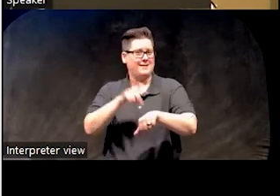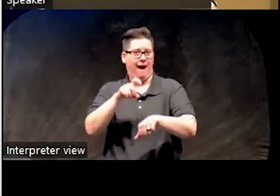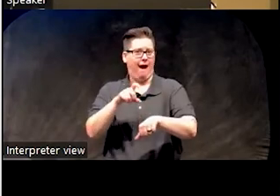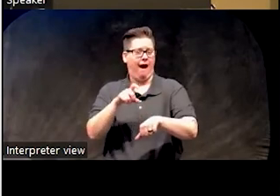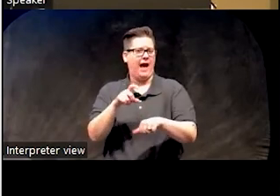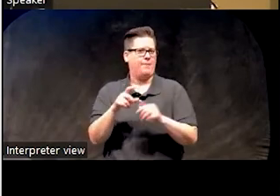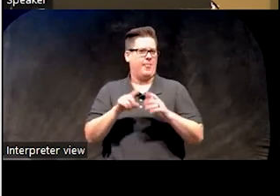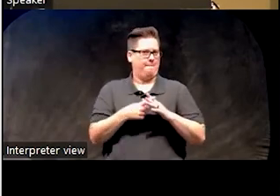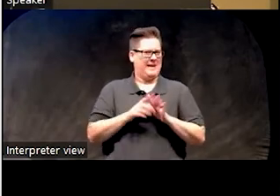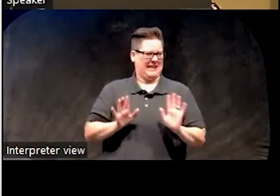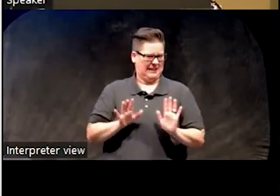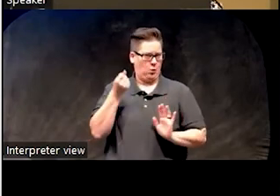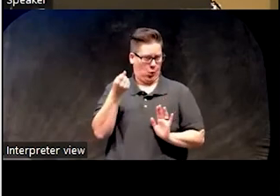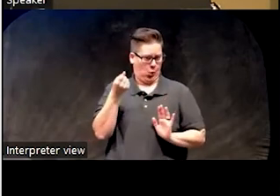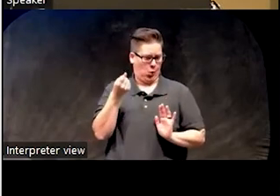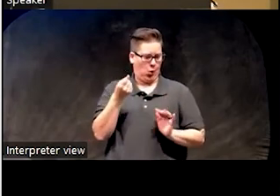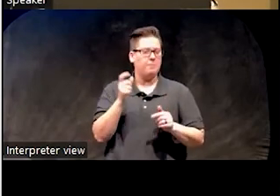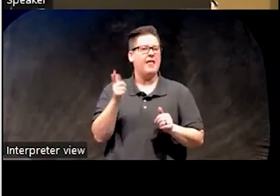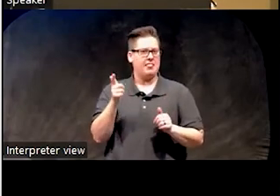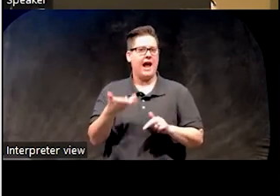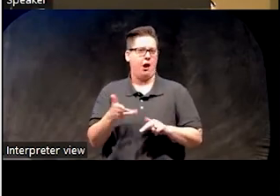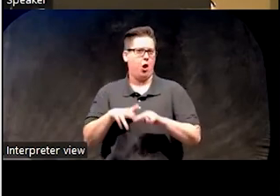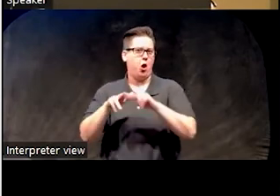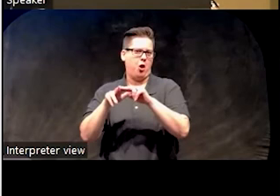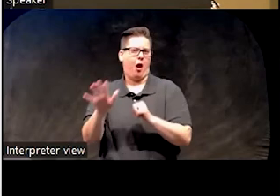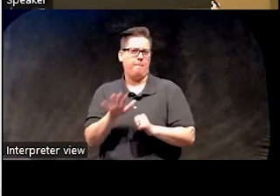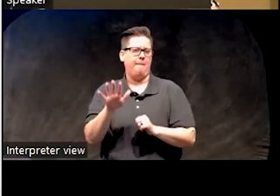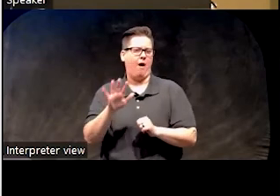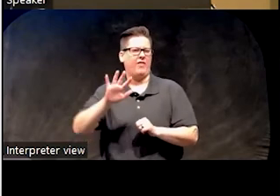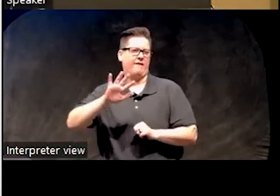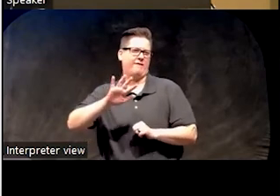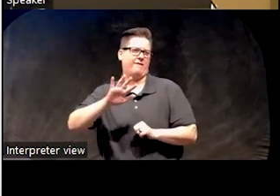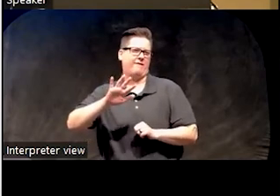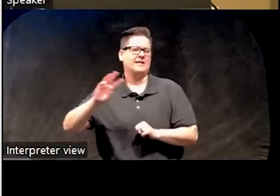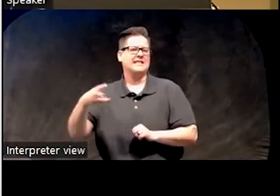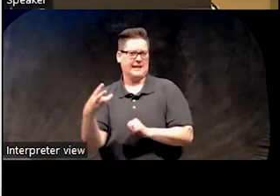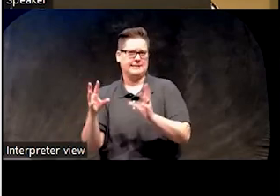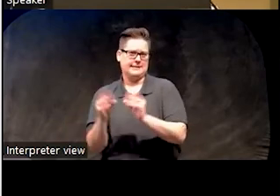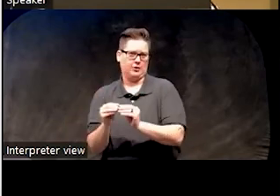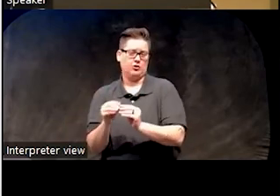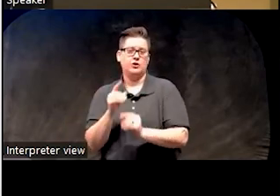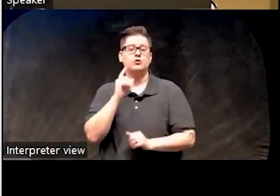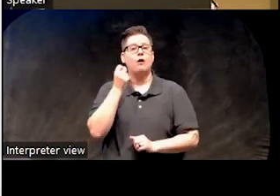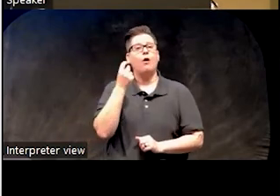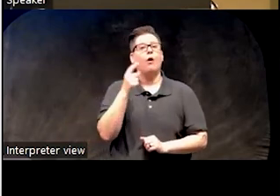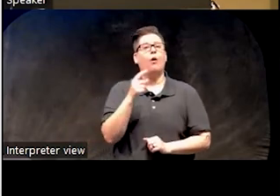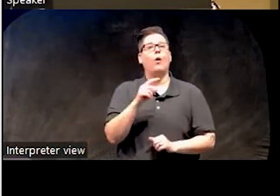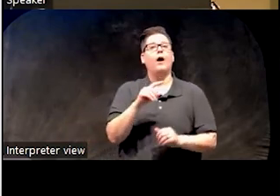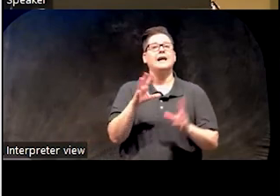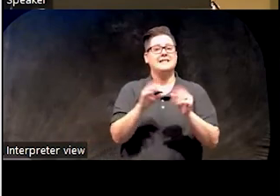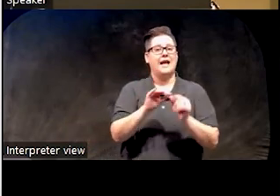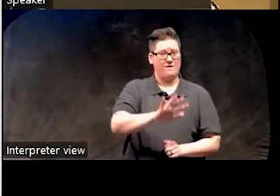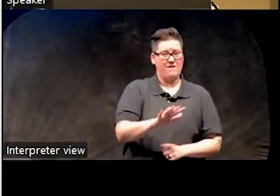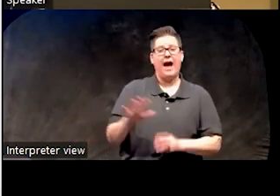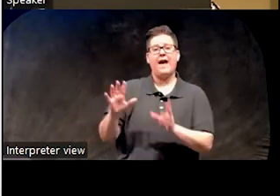but when we did, he did great with that. And there was, I think a month between session five and session six. So I just gave him the instruction to go to bed